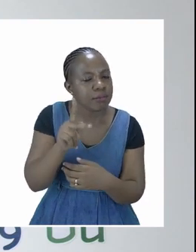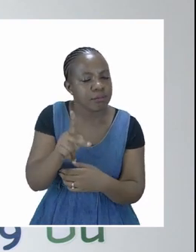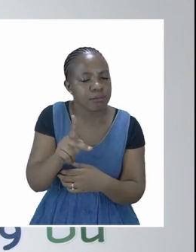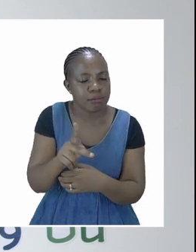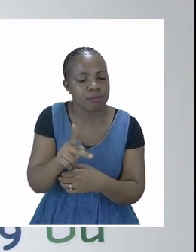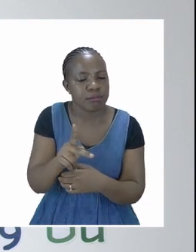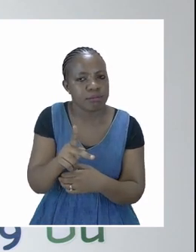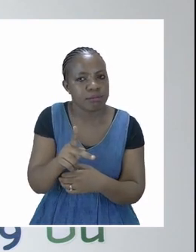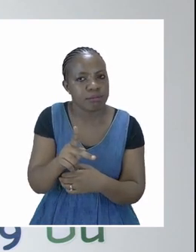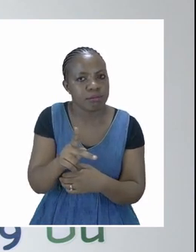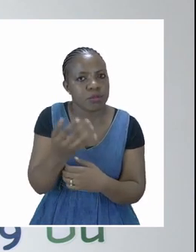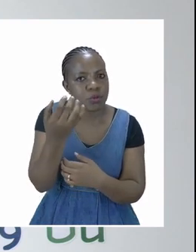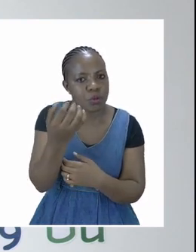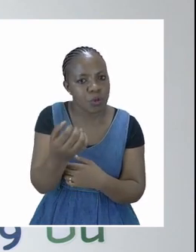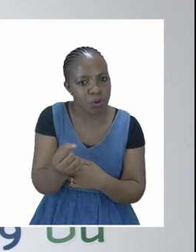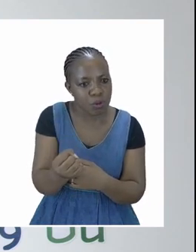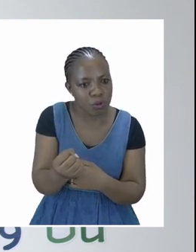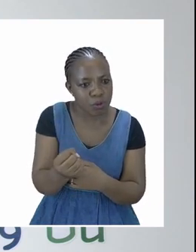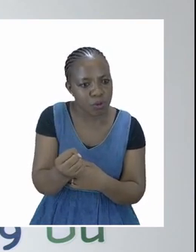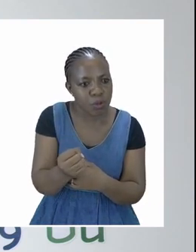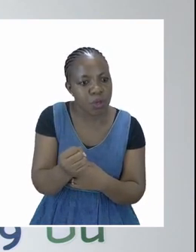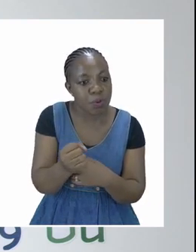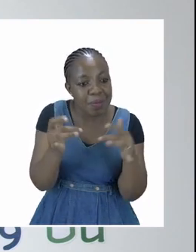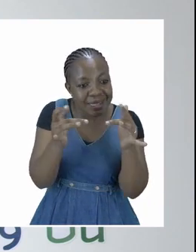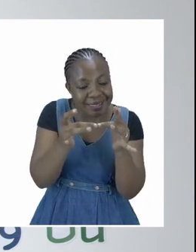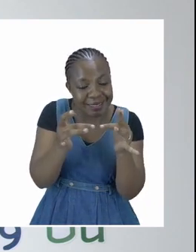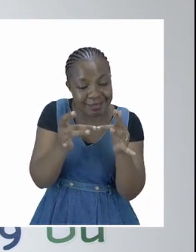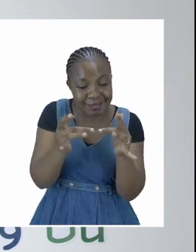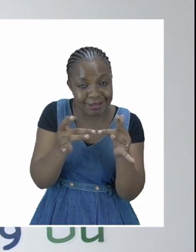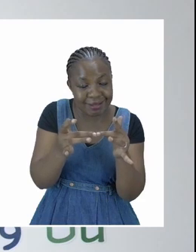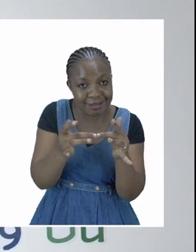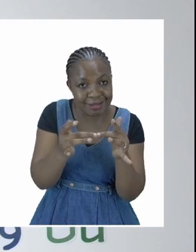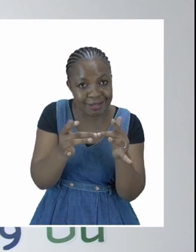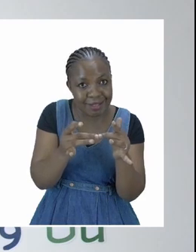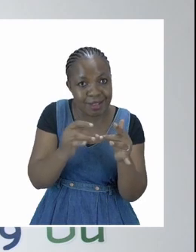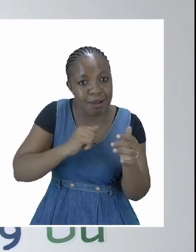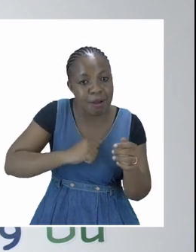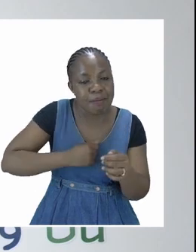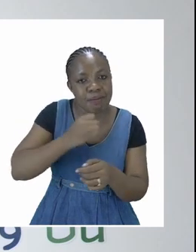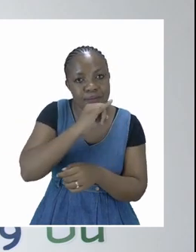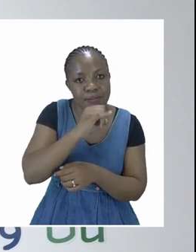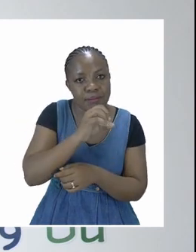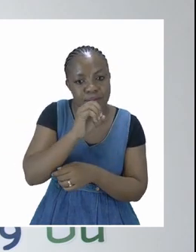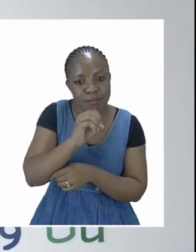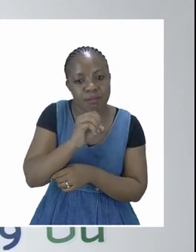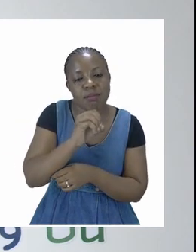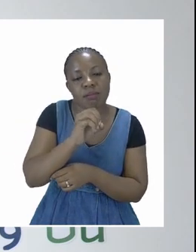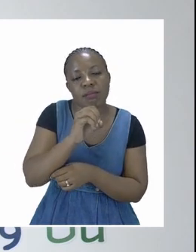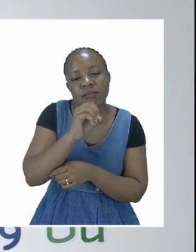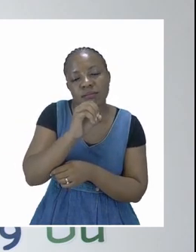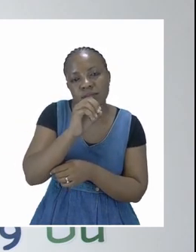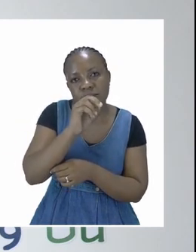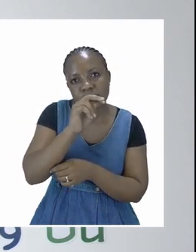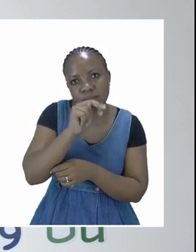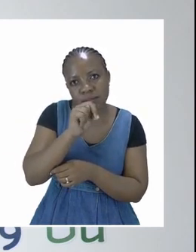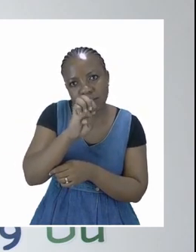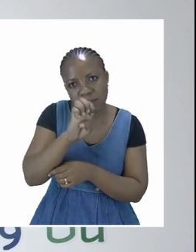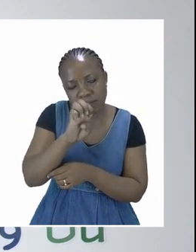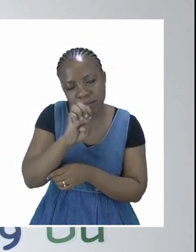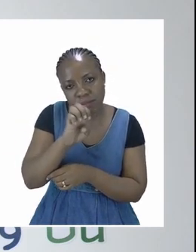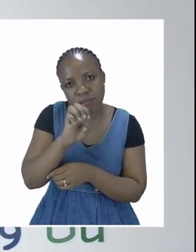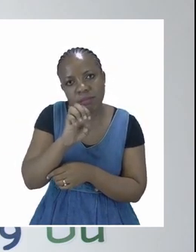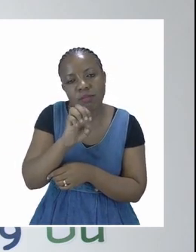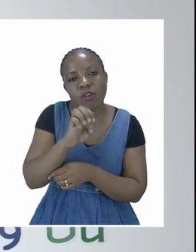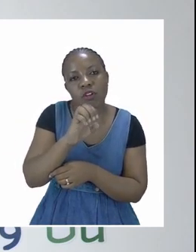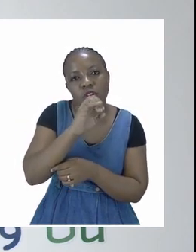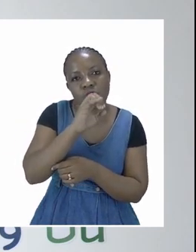are also available on our online platforms. MyZone and Zoschi Facebook pages and